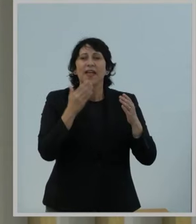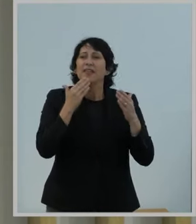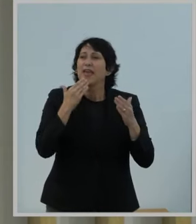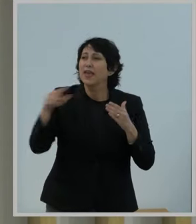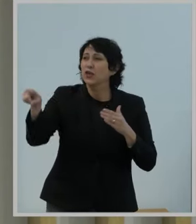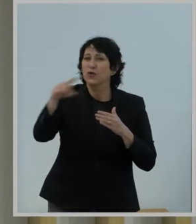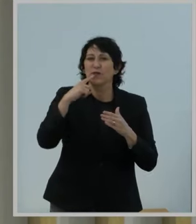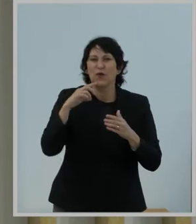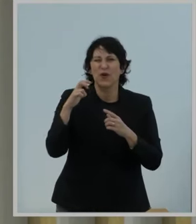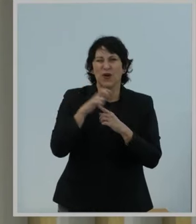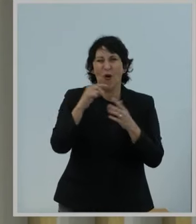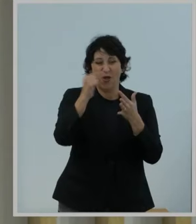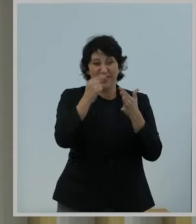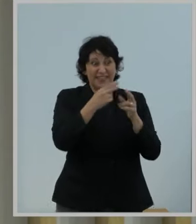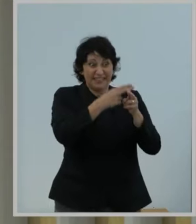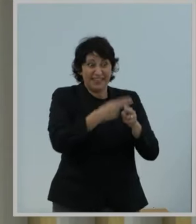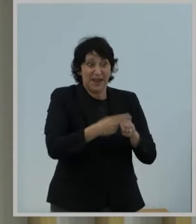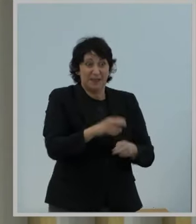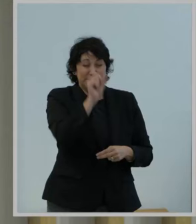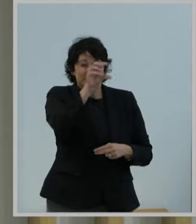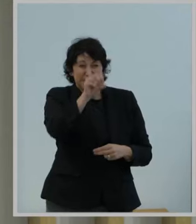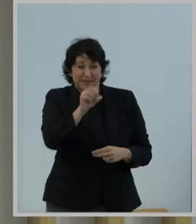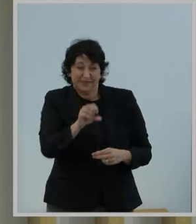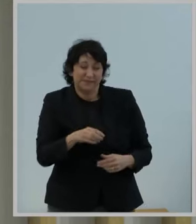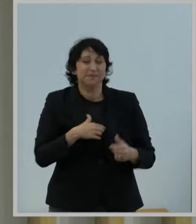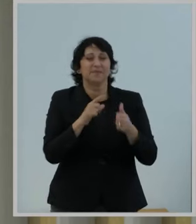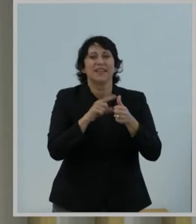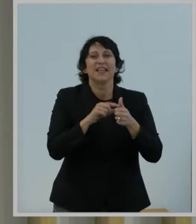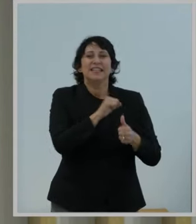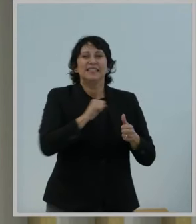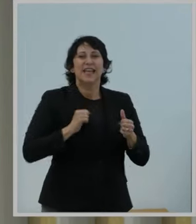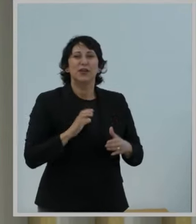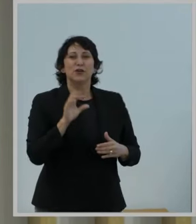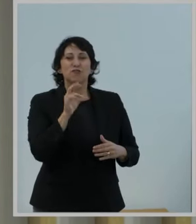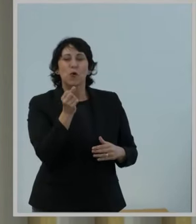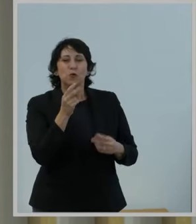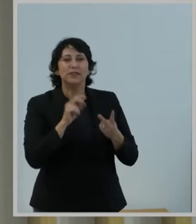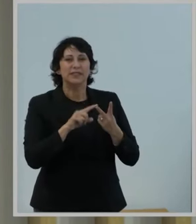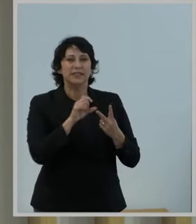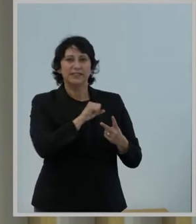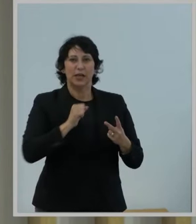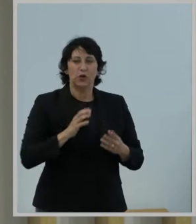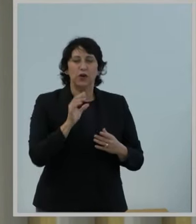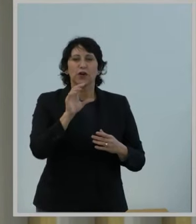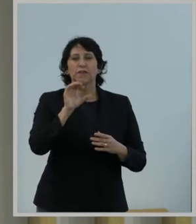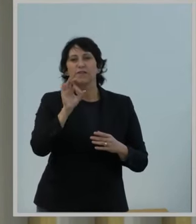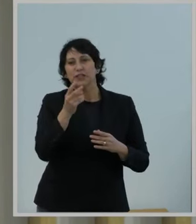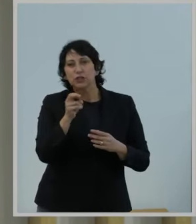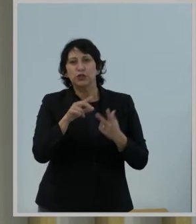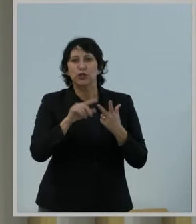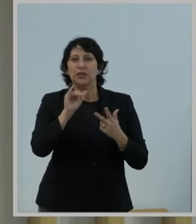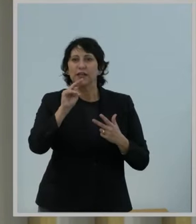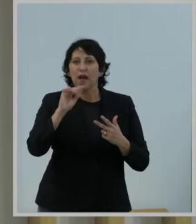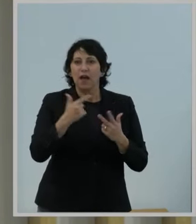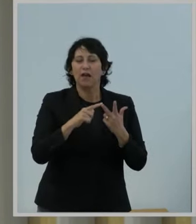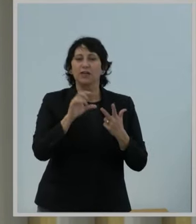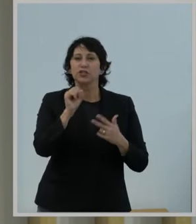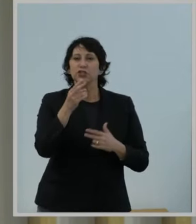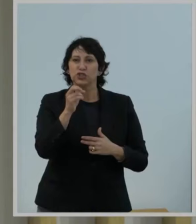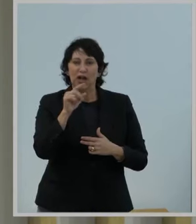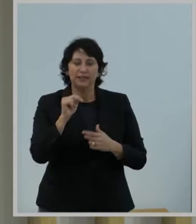effort. Let me start with the folks in Congress and that includes Senator Rosen, Senator Fisher, Senator Young, Senator Schatz,